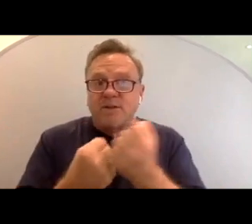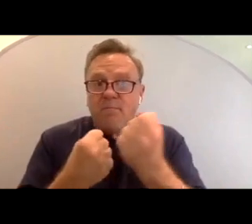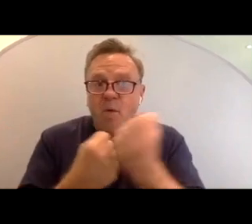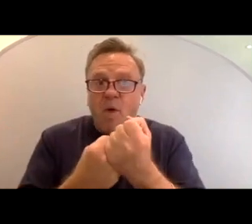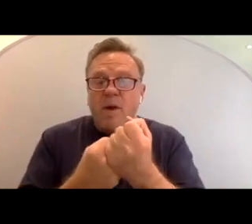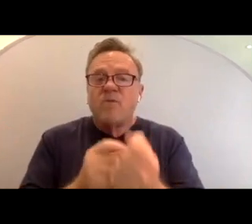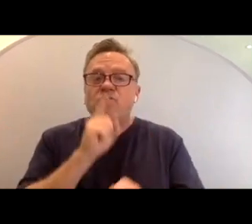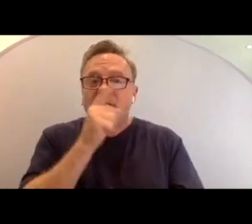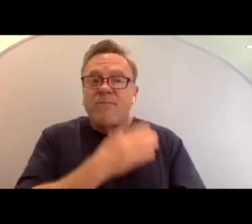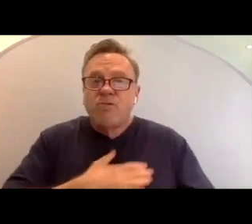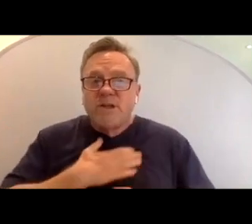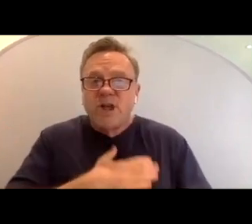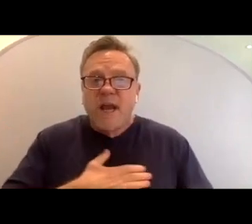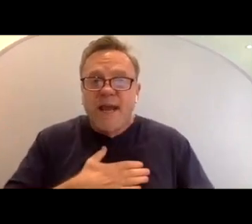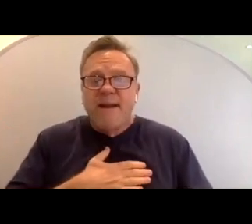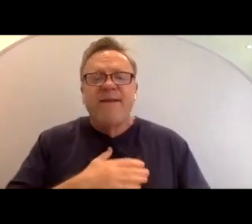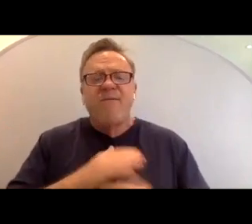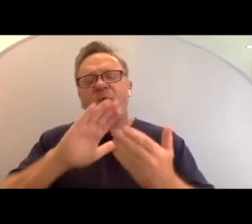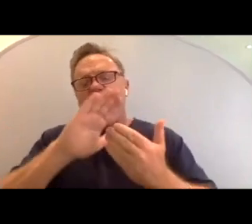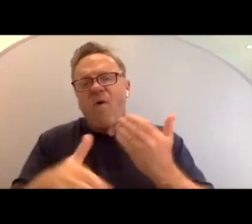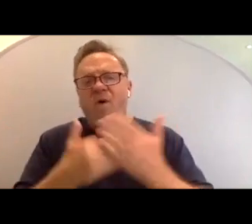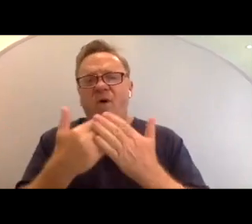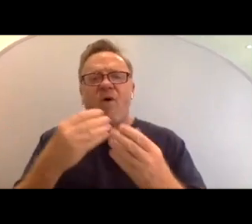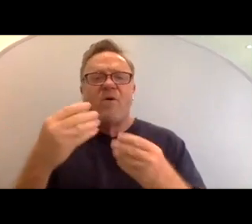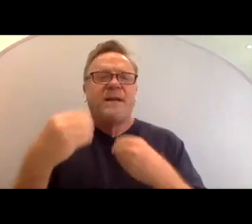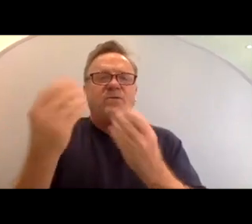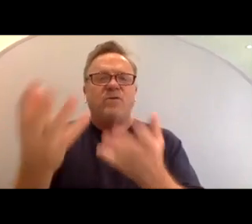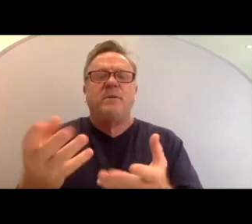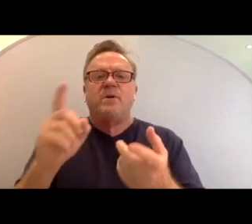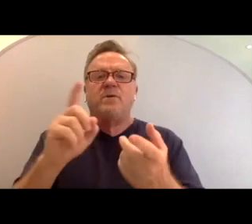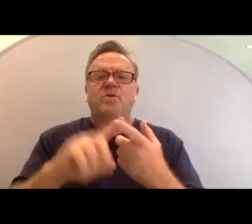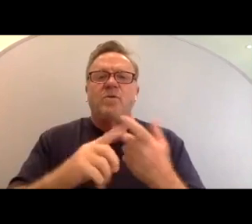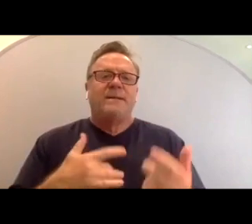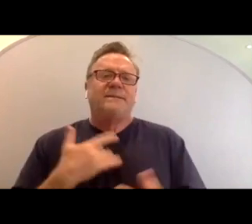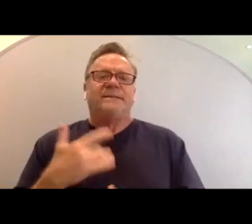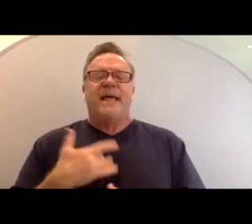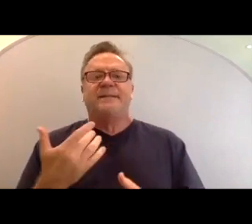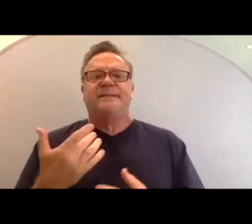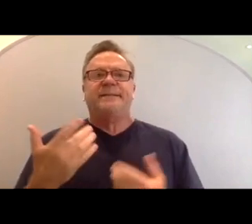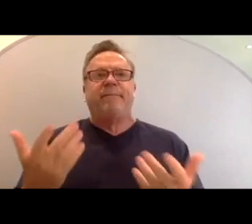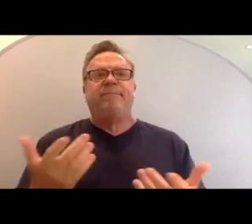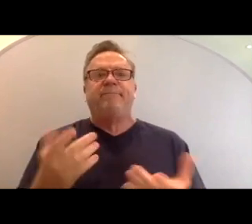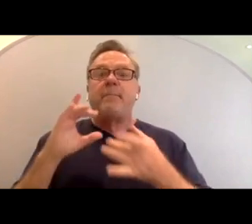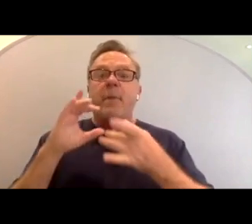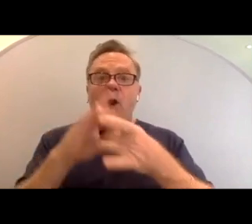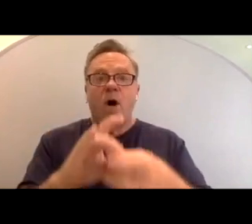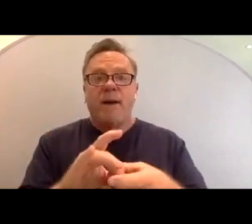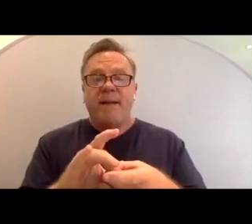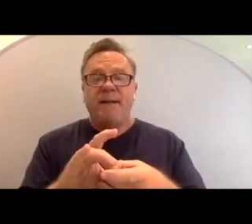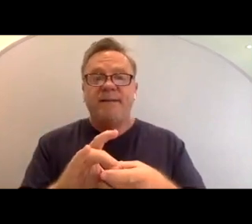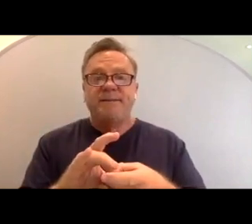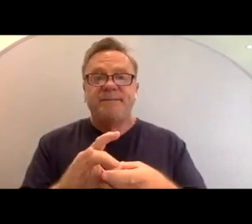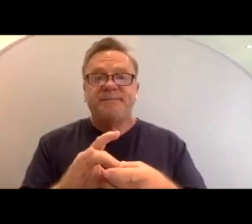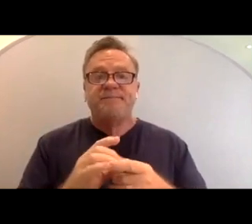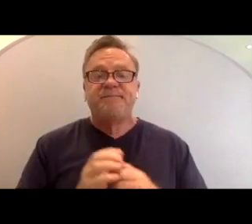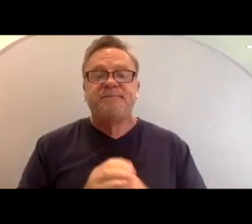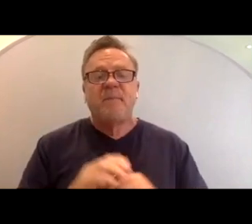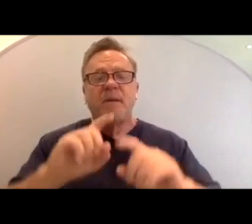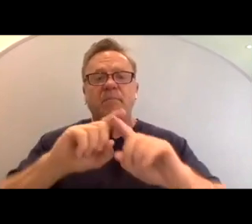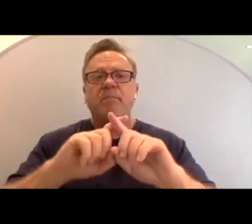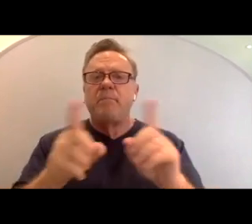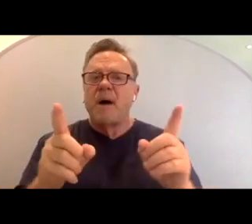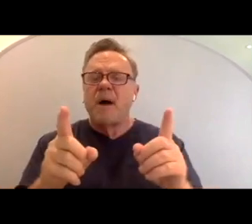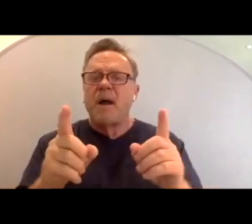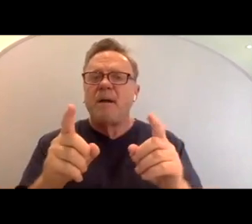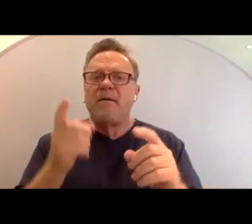really appreciated, all of these contribute to a sense of belonging. But to